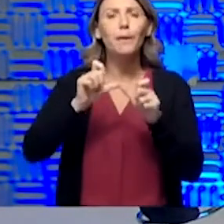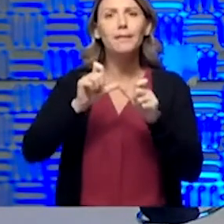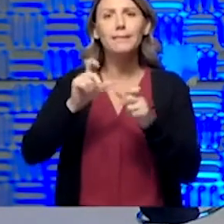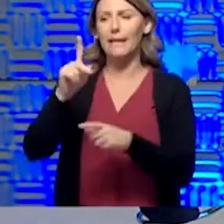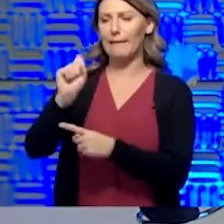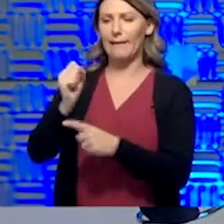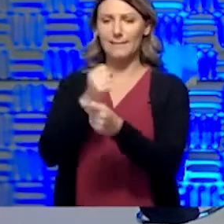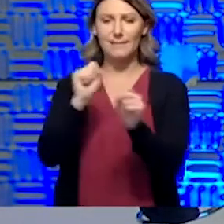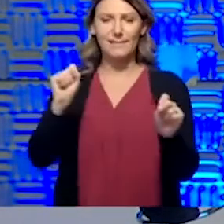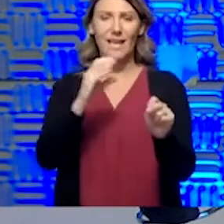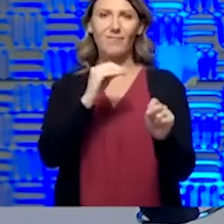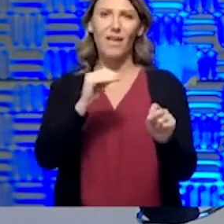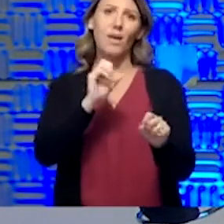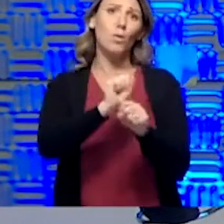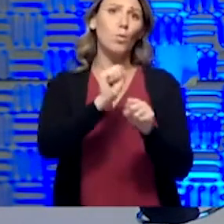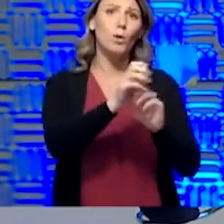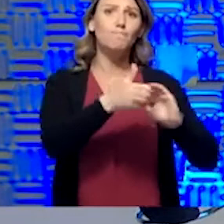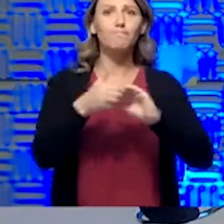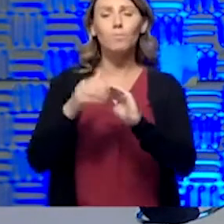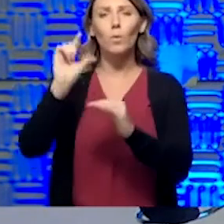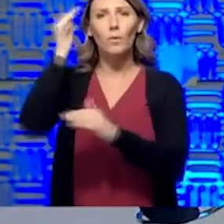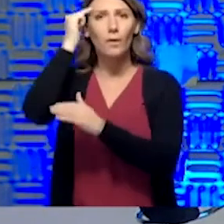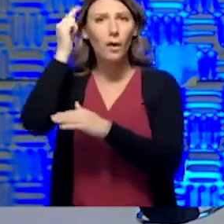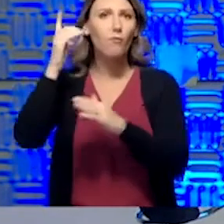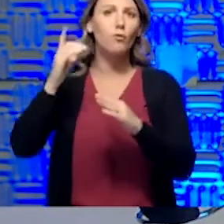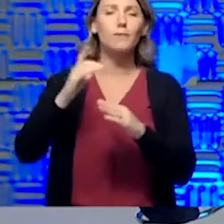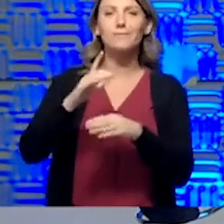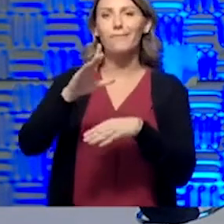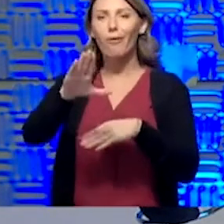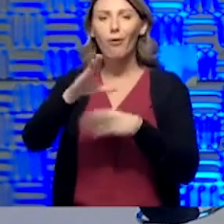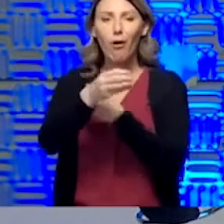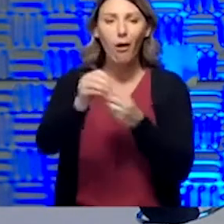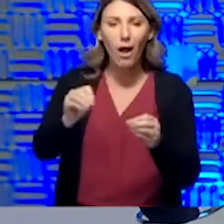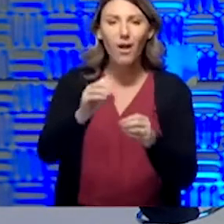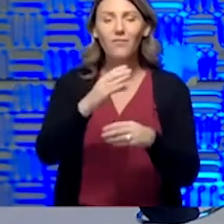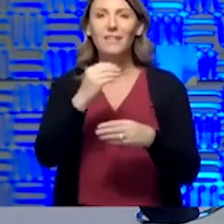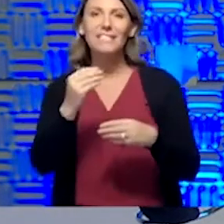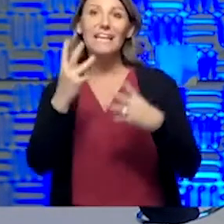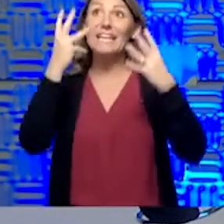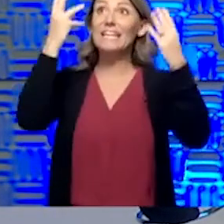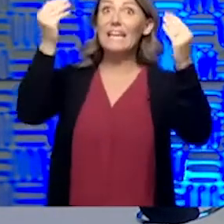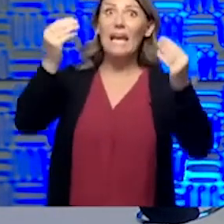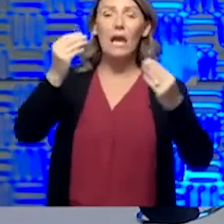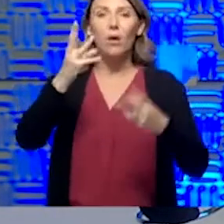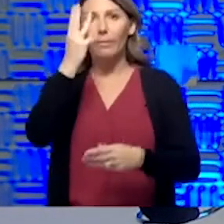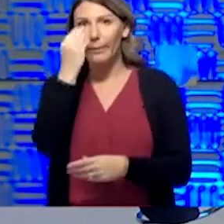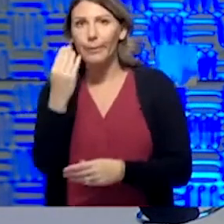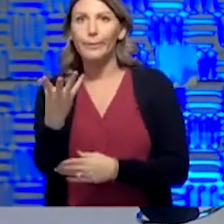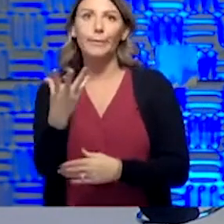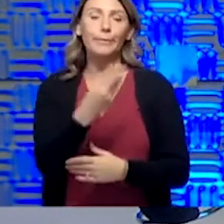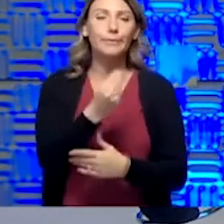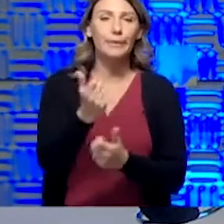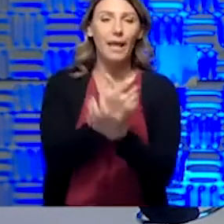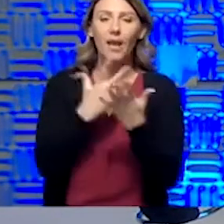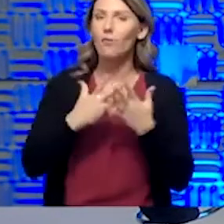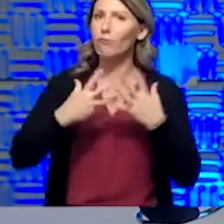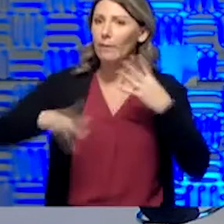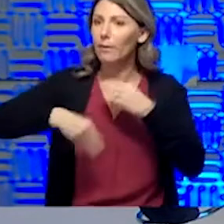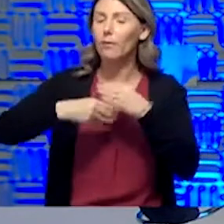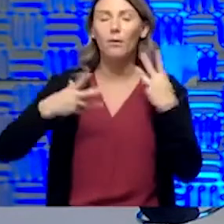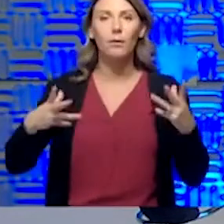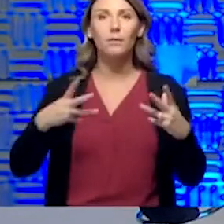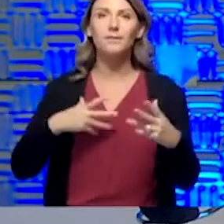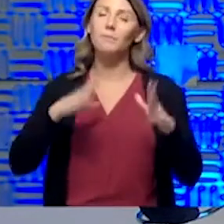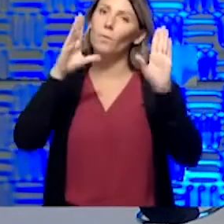to work with the governor's office and others to do modeling and getting the swabs out there and getting things stood up, et cetera. It's just been terrific.